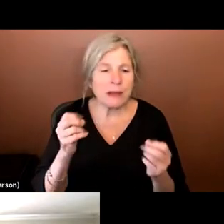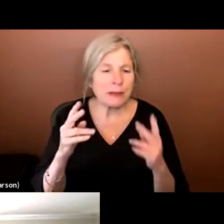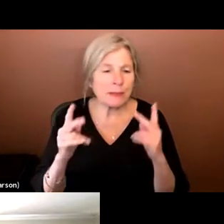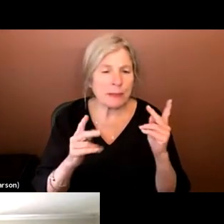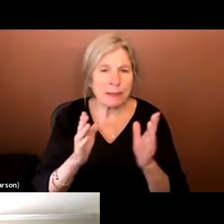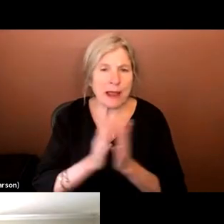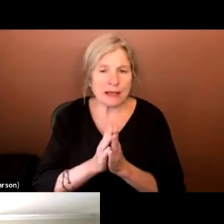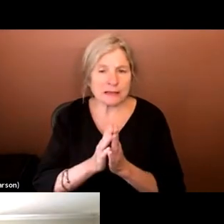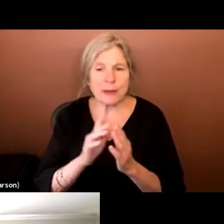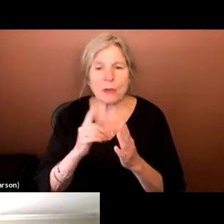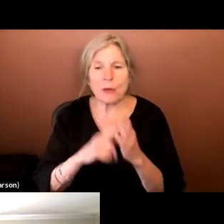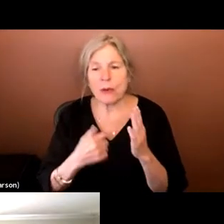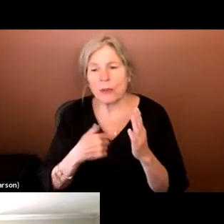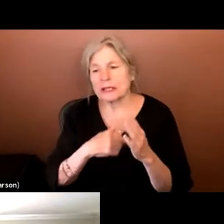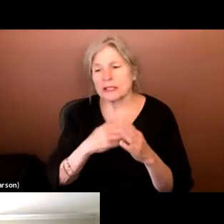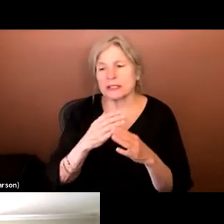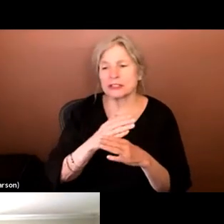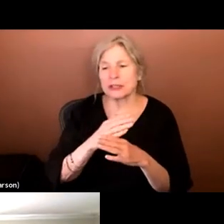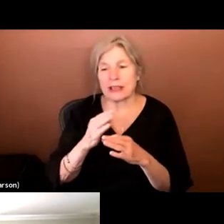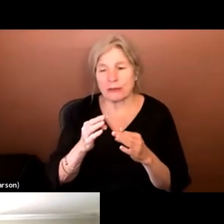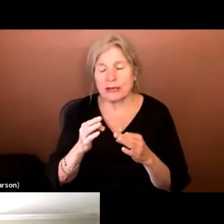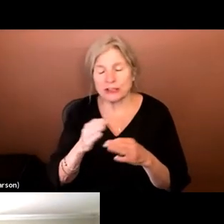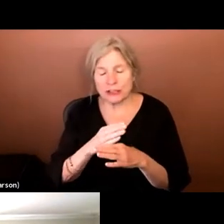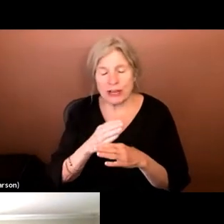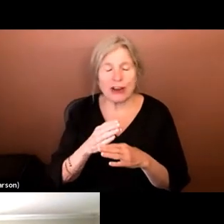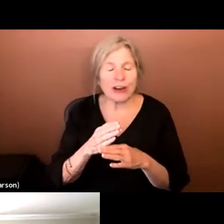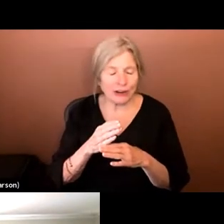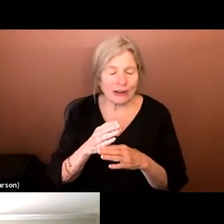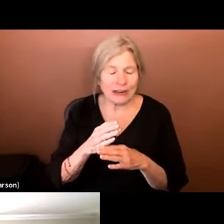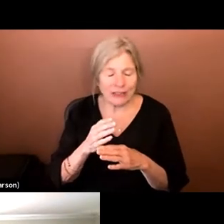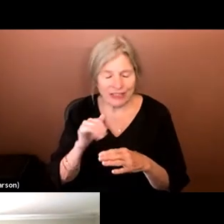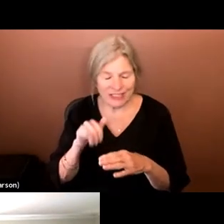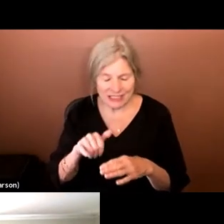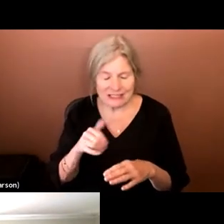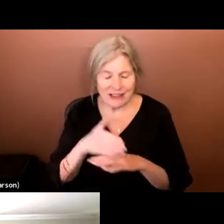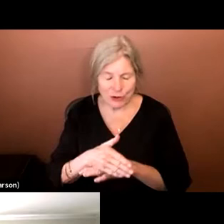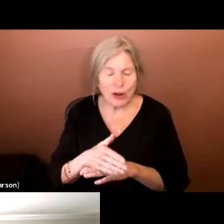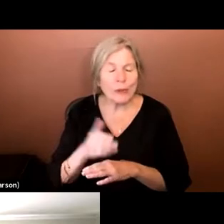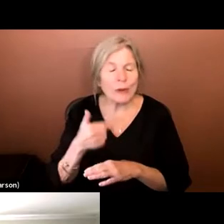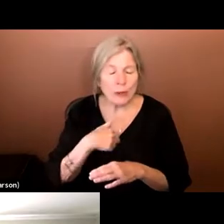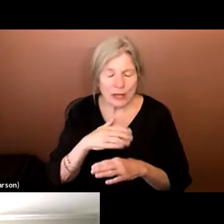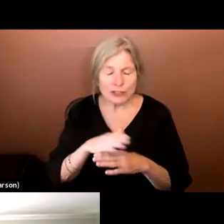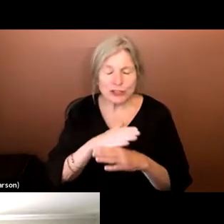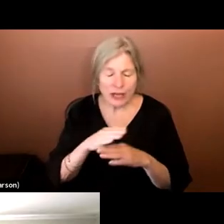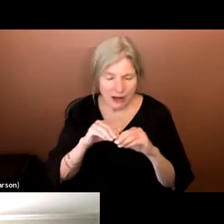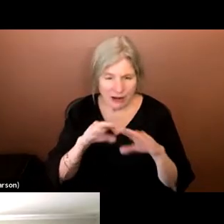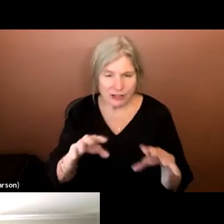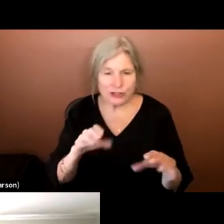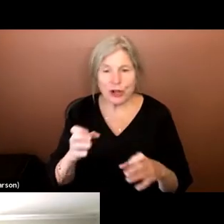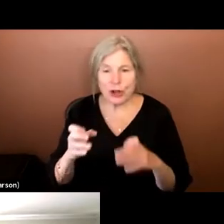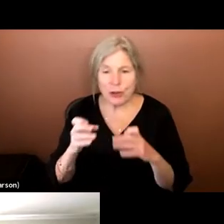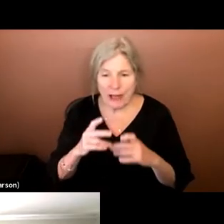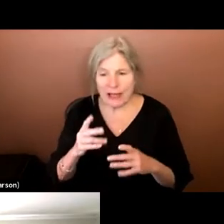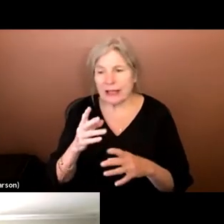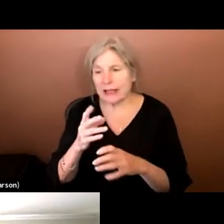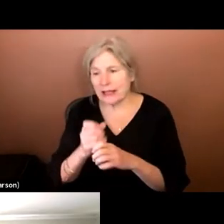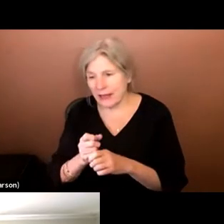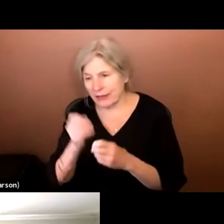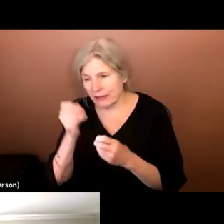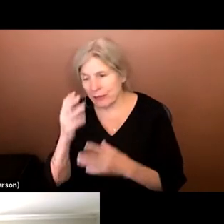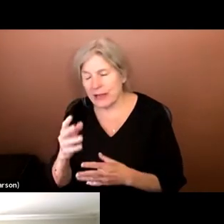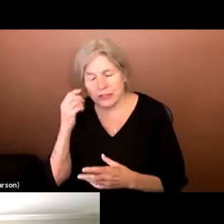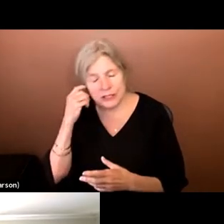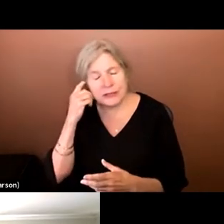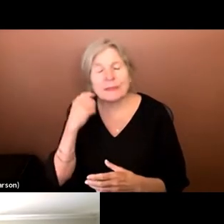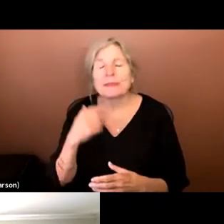the day if that will be shared afterwards. It will be shared with everyone, so you can go back in, get those resources, spend more time in there